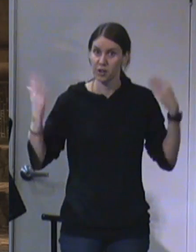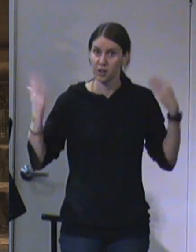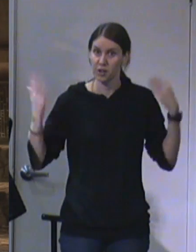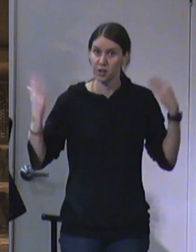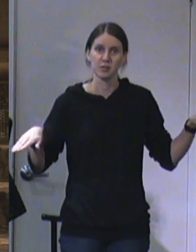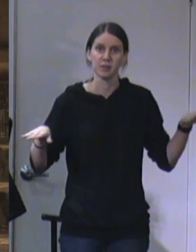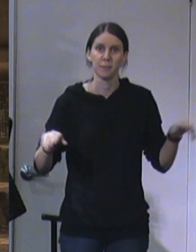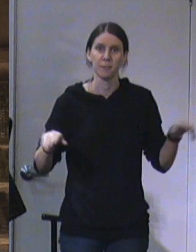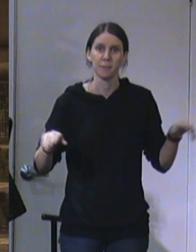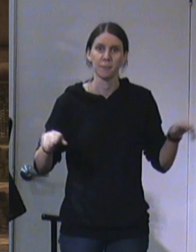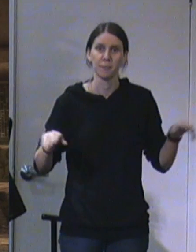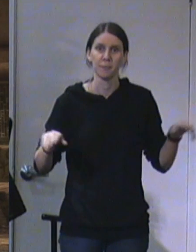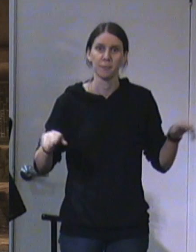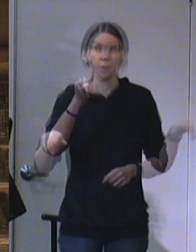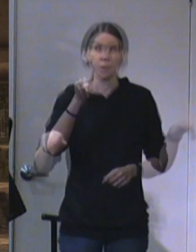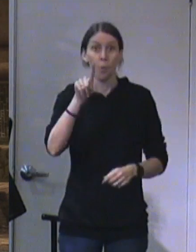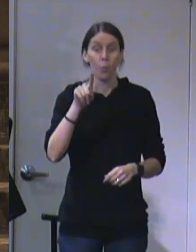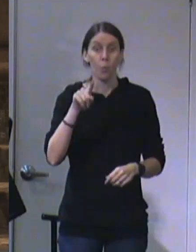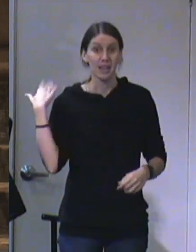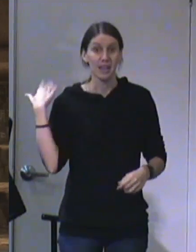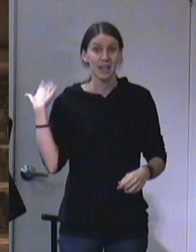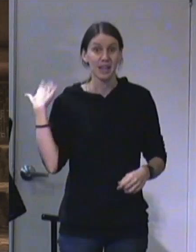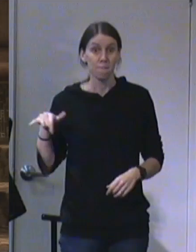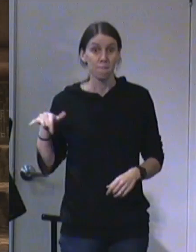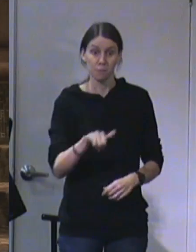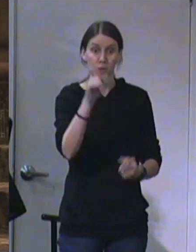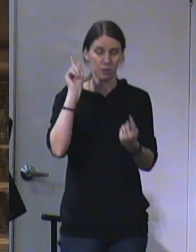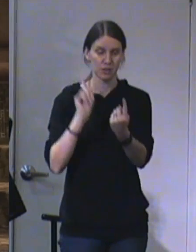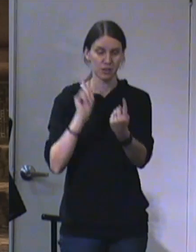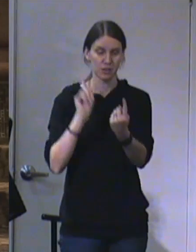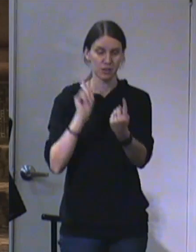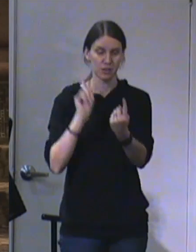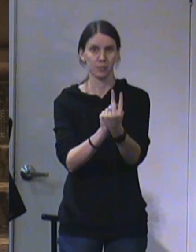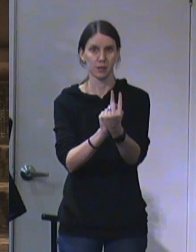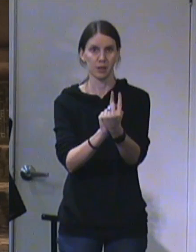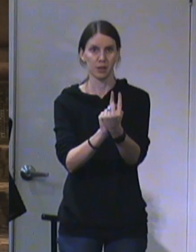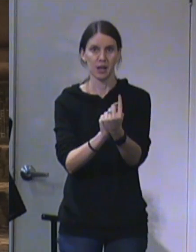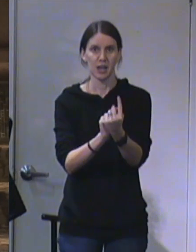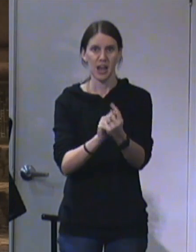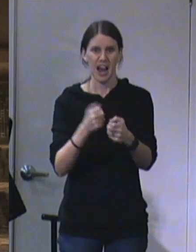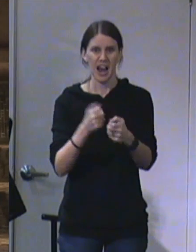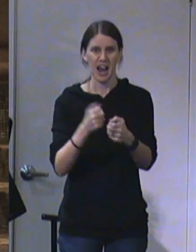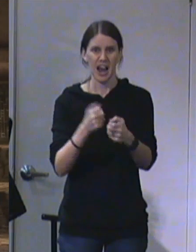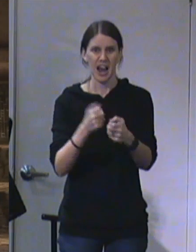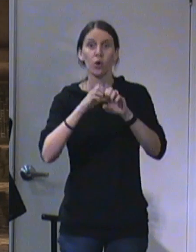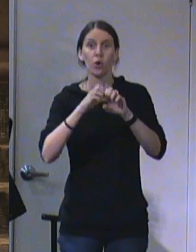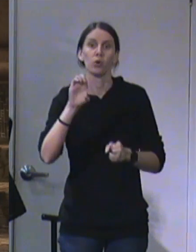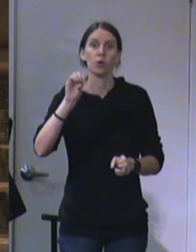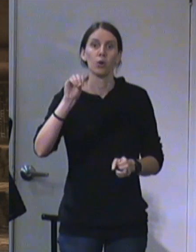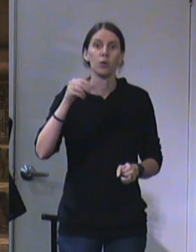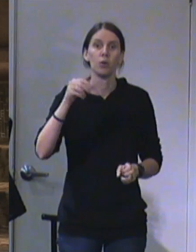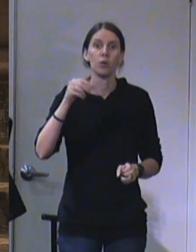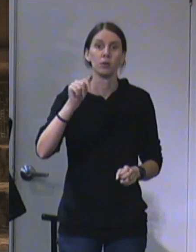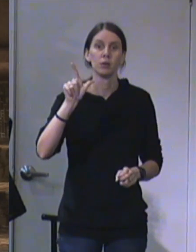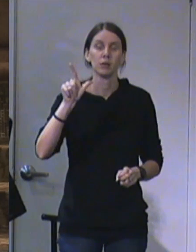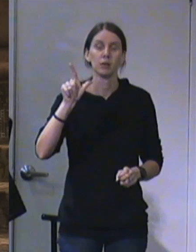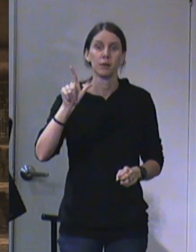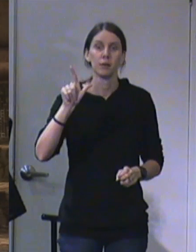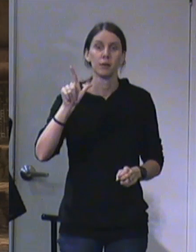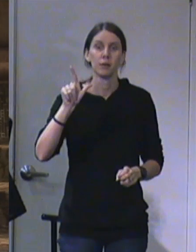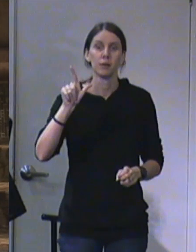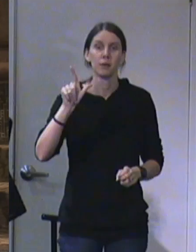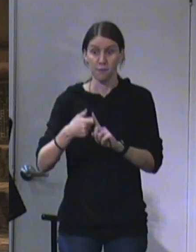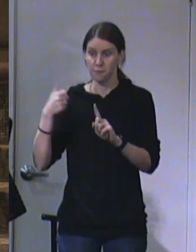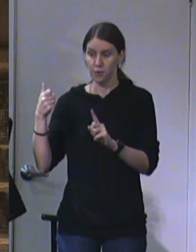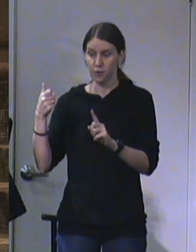Then flew one of the seraphims unto me, having a live coal in his hand, which he had taken with the